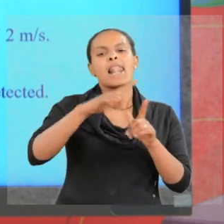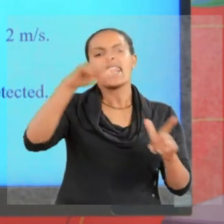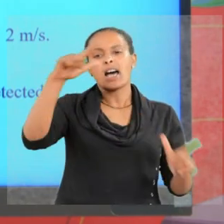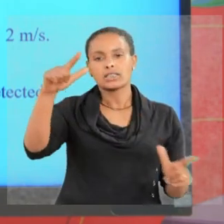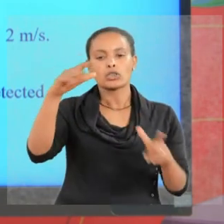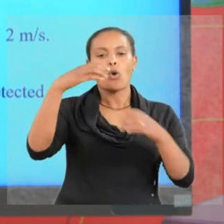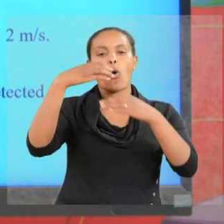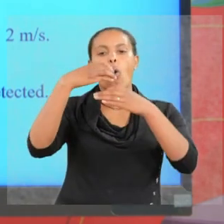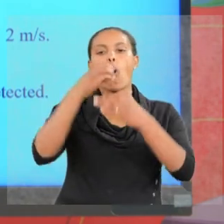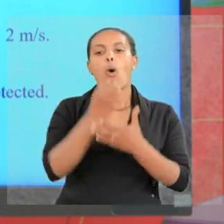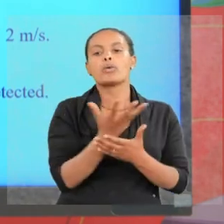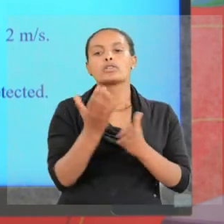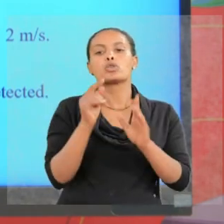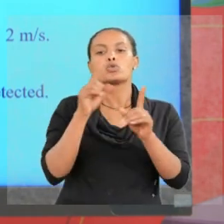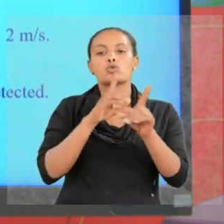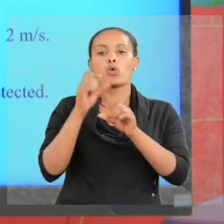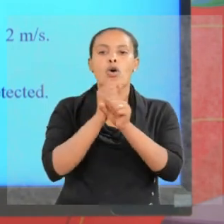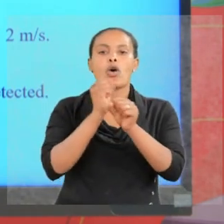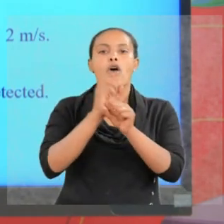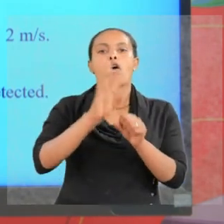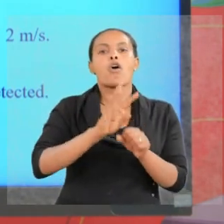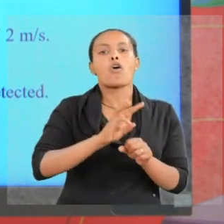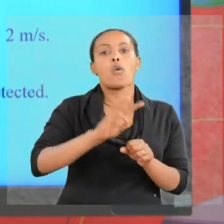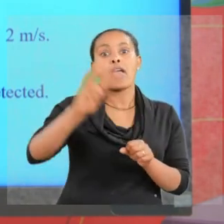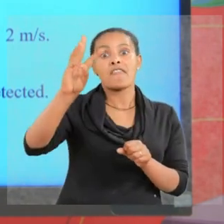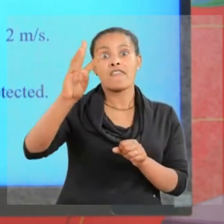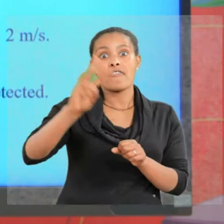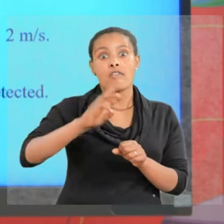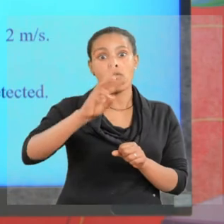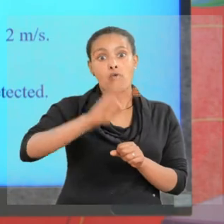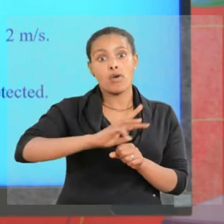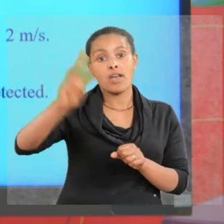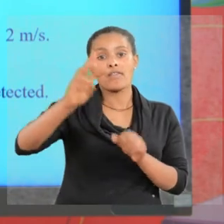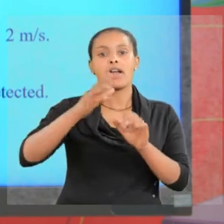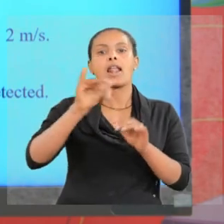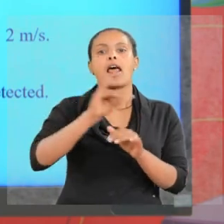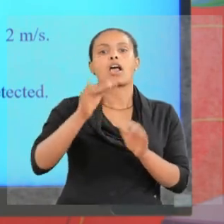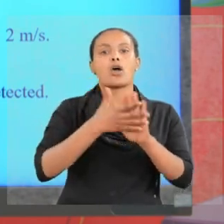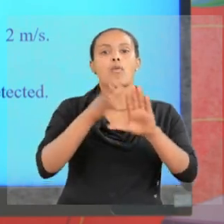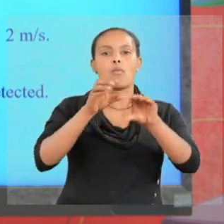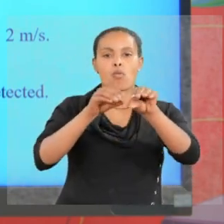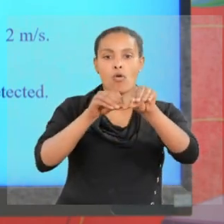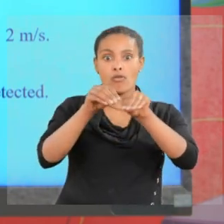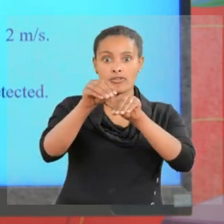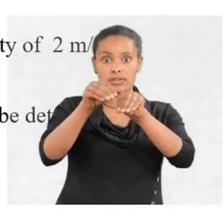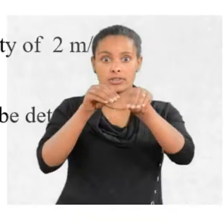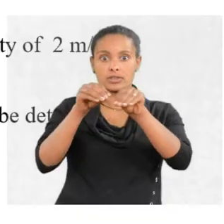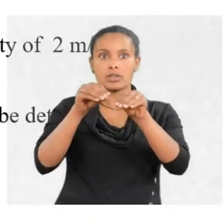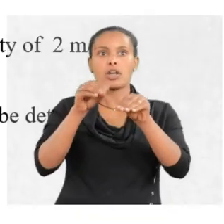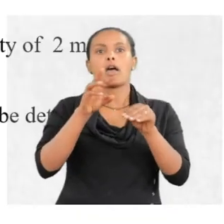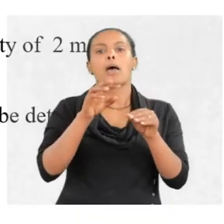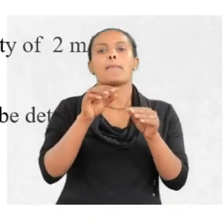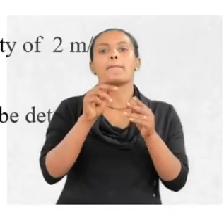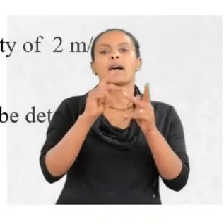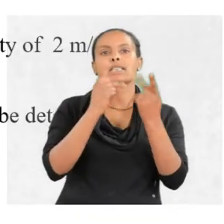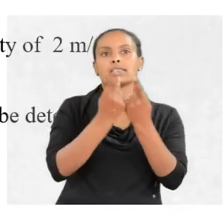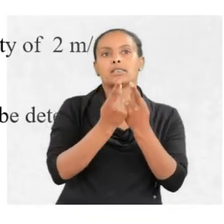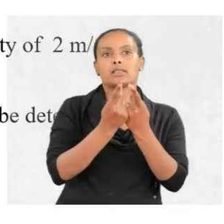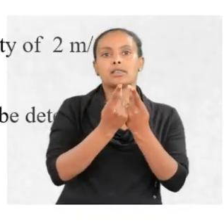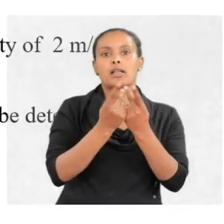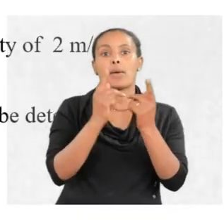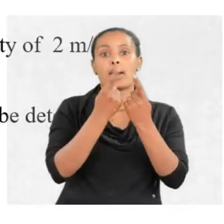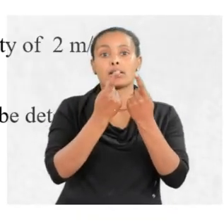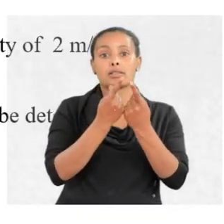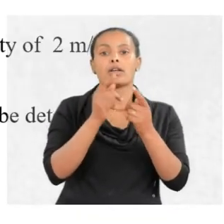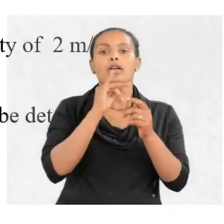do exhibit a wave-like motion. This is wavelengths of a particle, wavelength of a